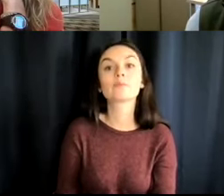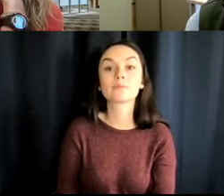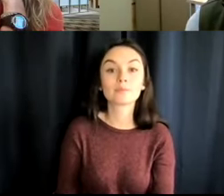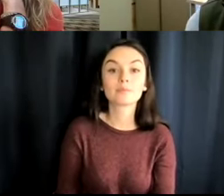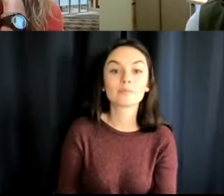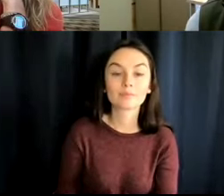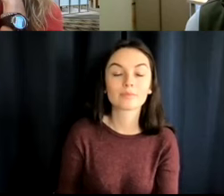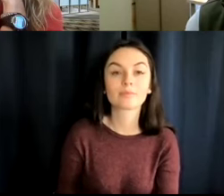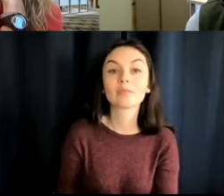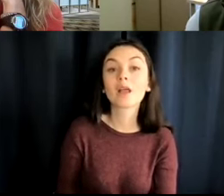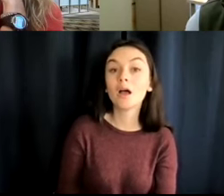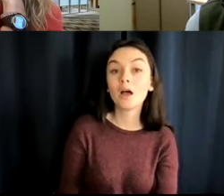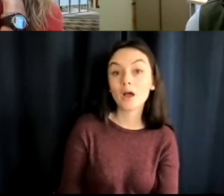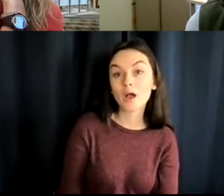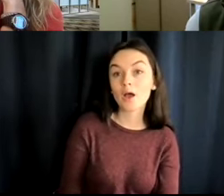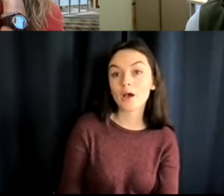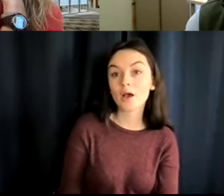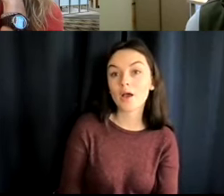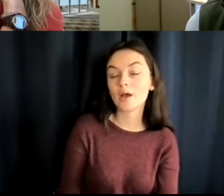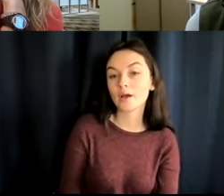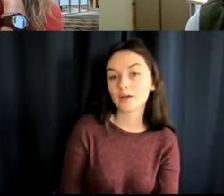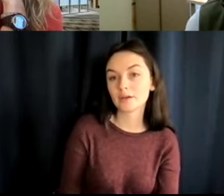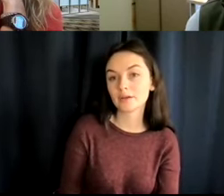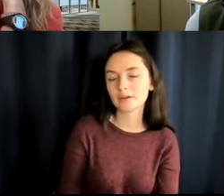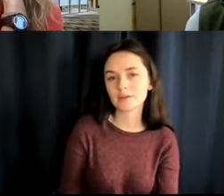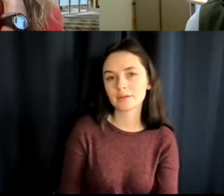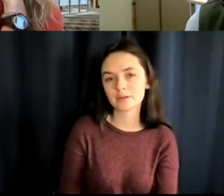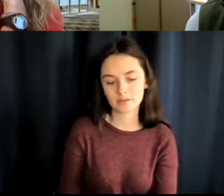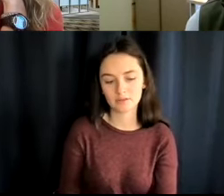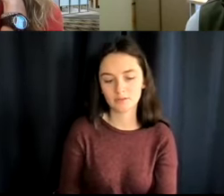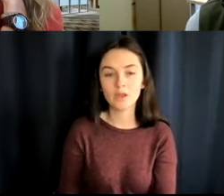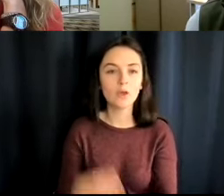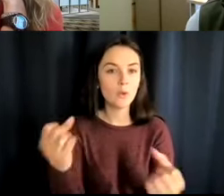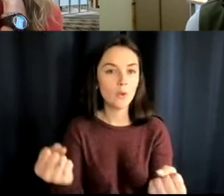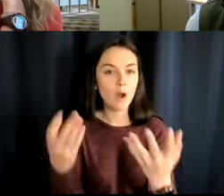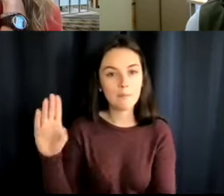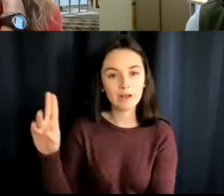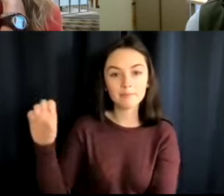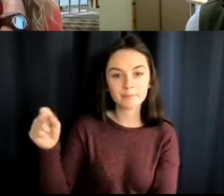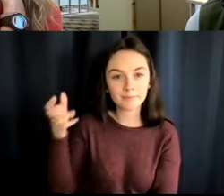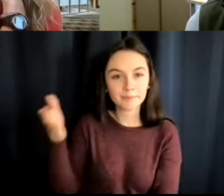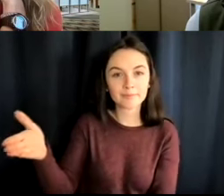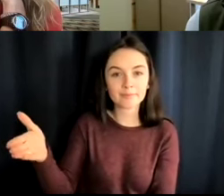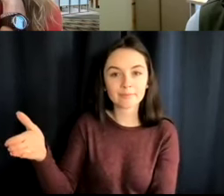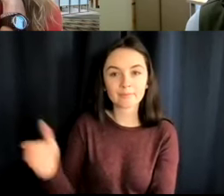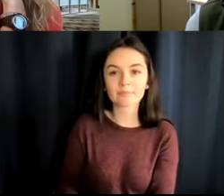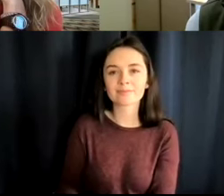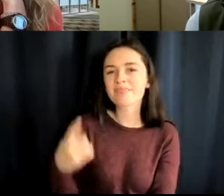So how many buses are they? I remember we ride a bus when I was a little kid. How many buses there are?